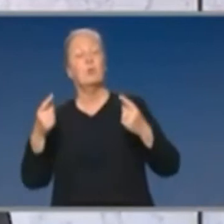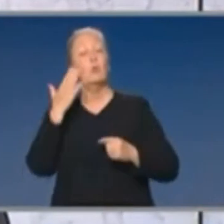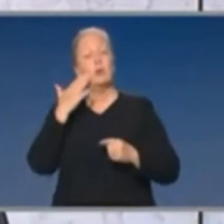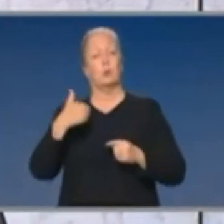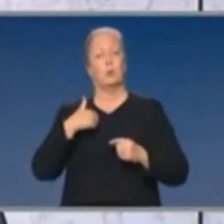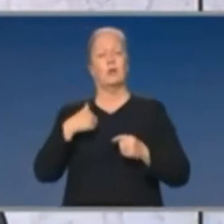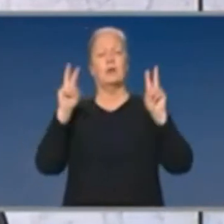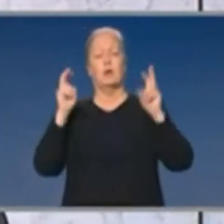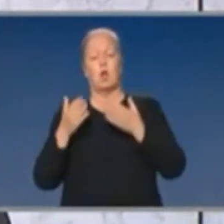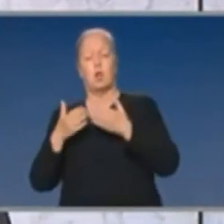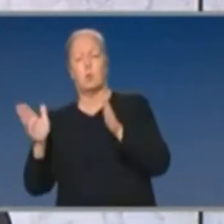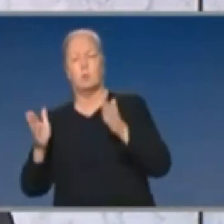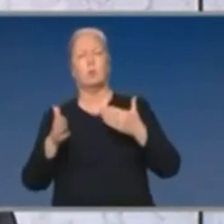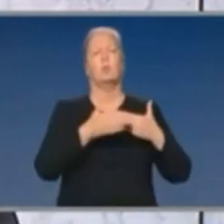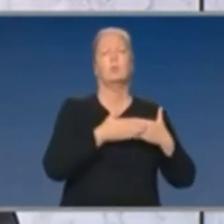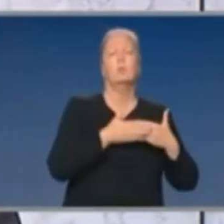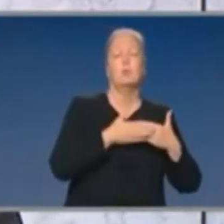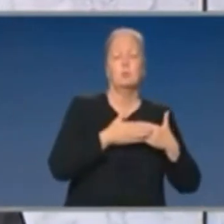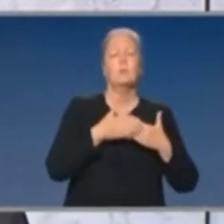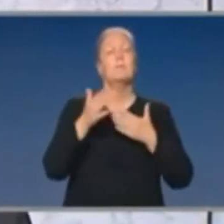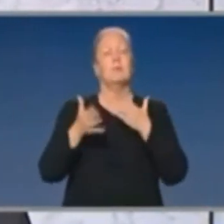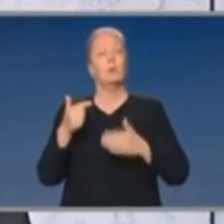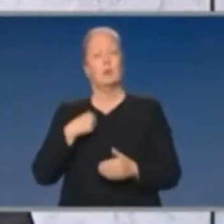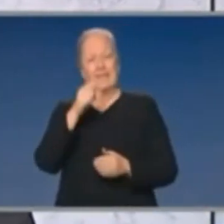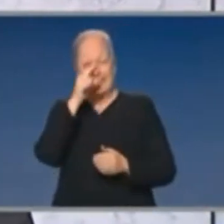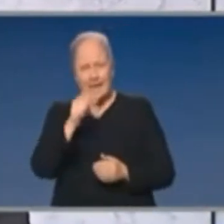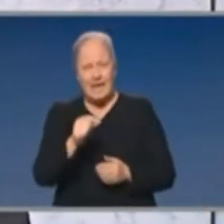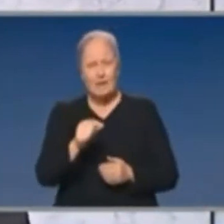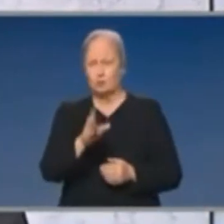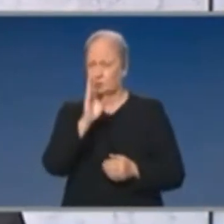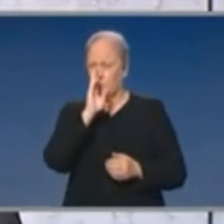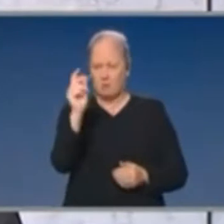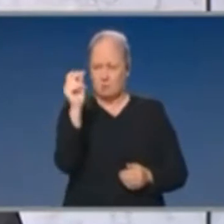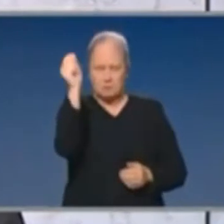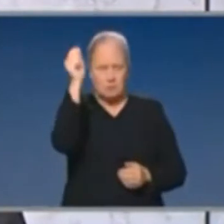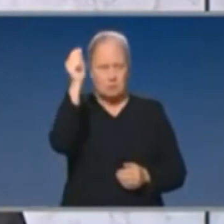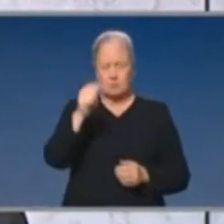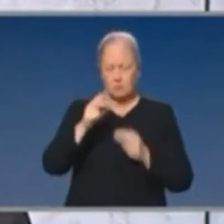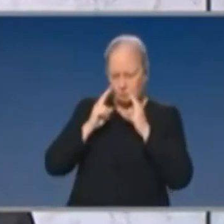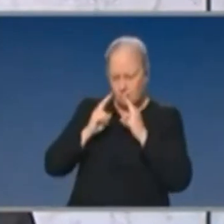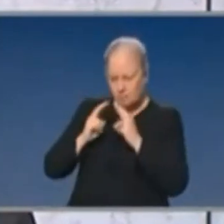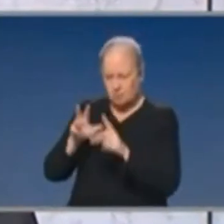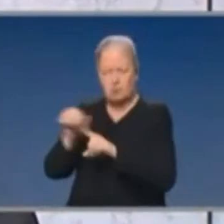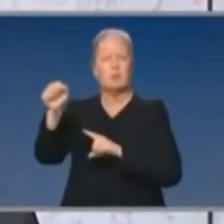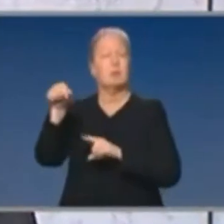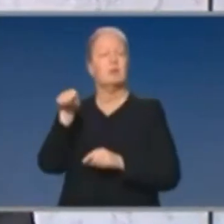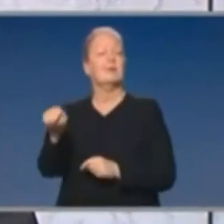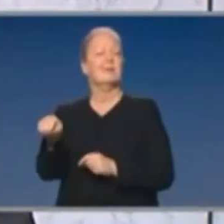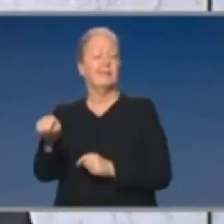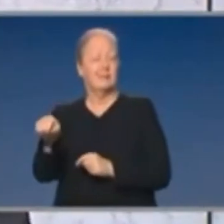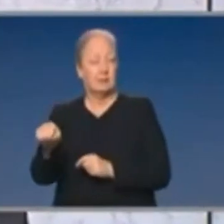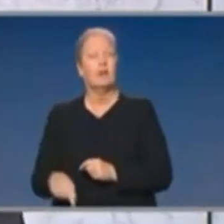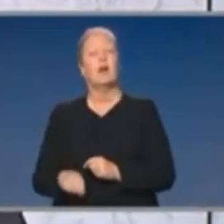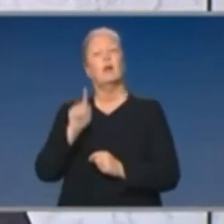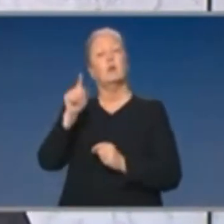open and closed. A capable, integrated tracing capability. And as I have noted,